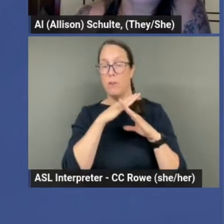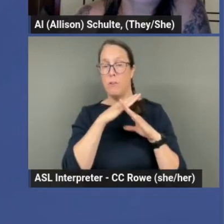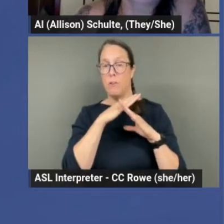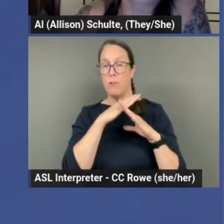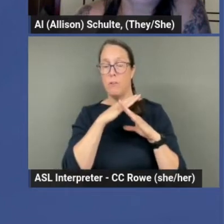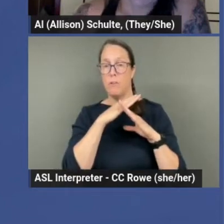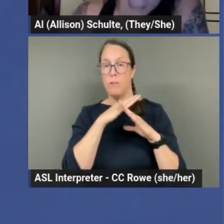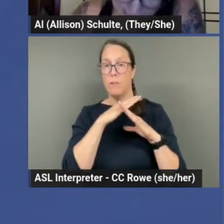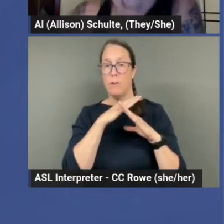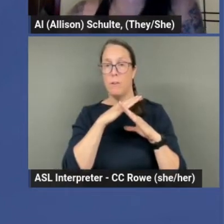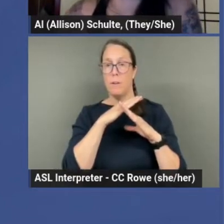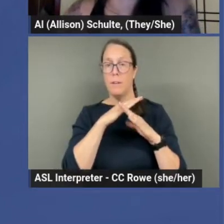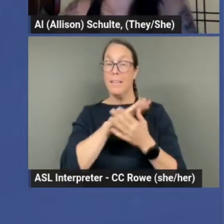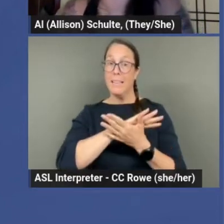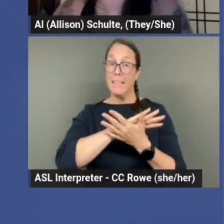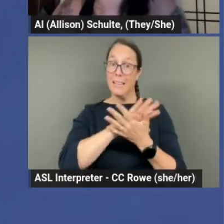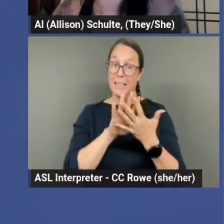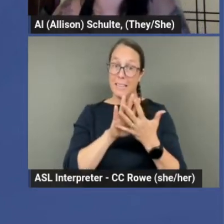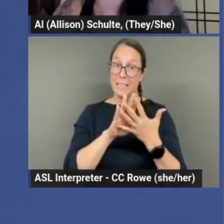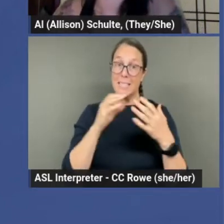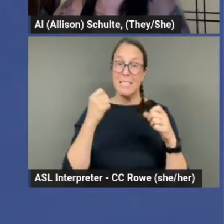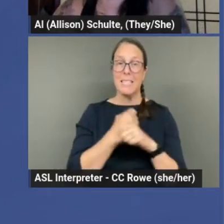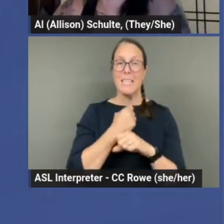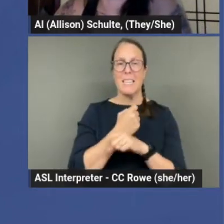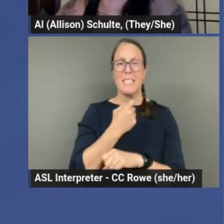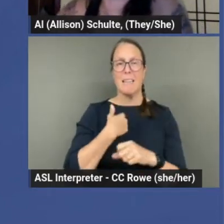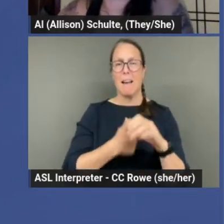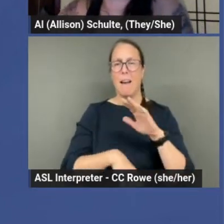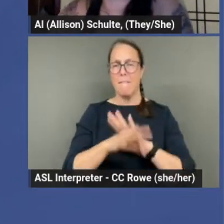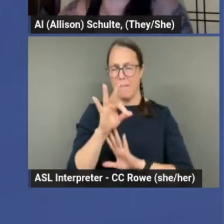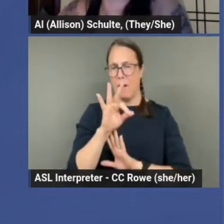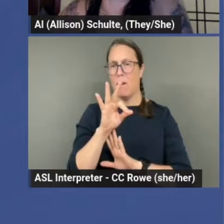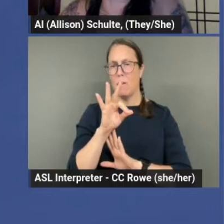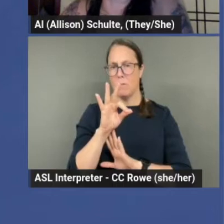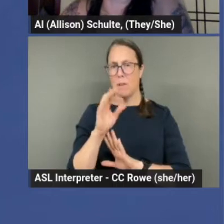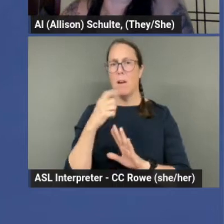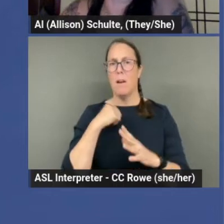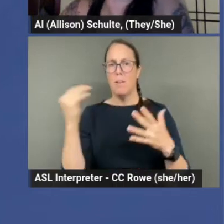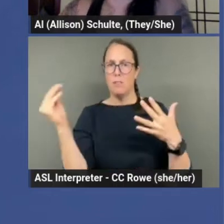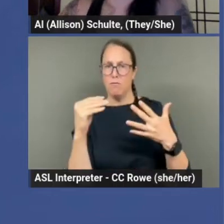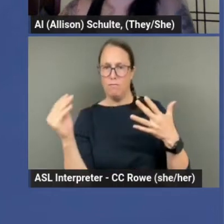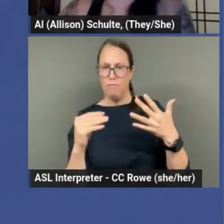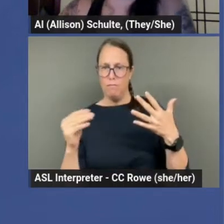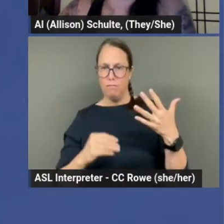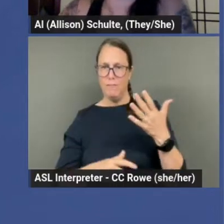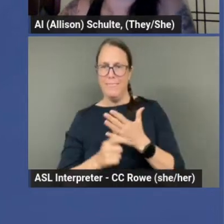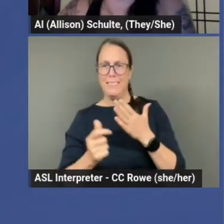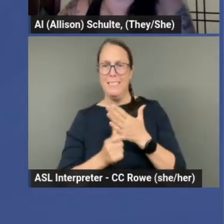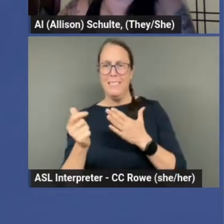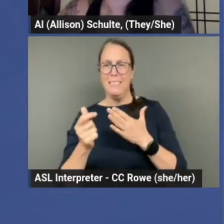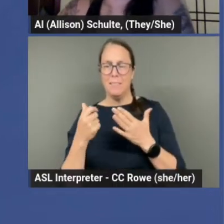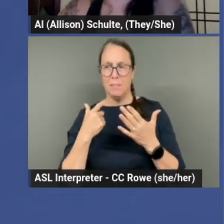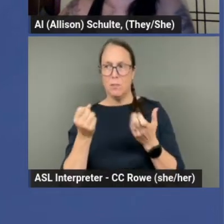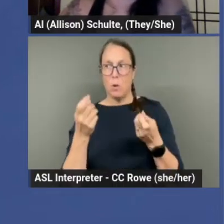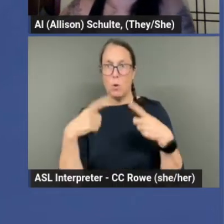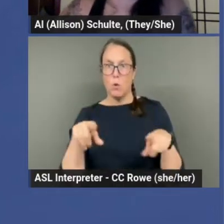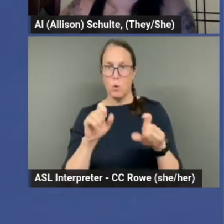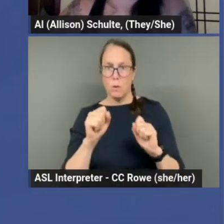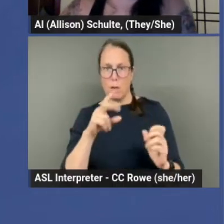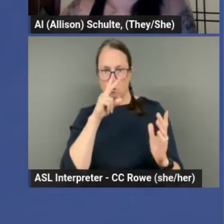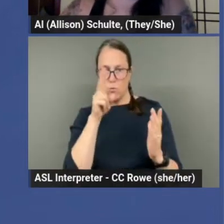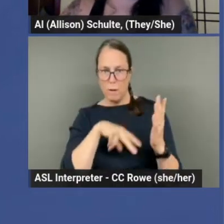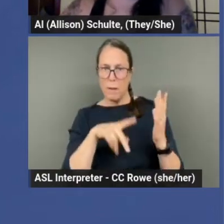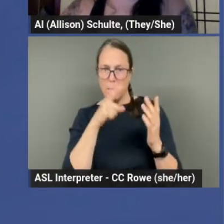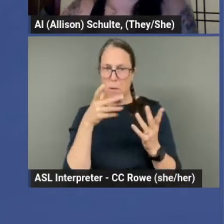are, um, that I found and put into the zine so you can read through. So you have some supporting